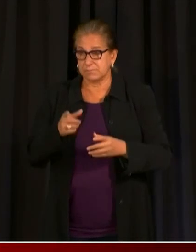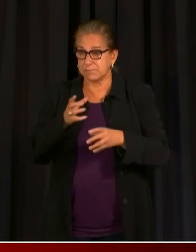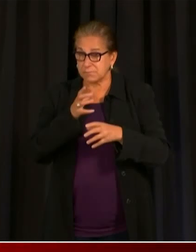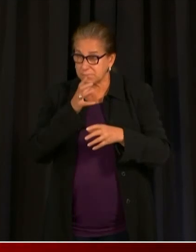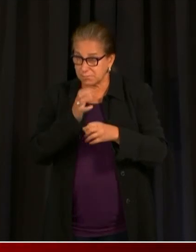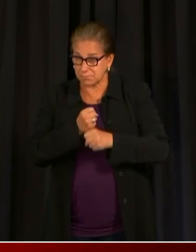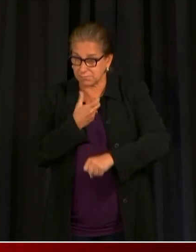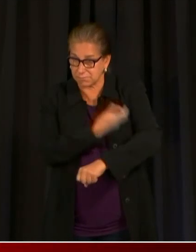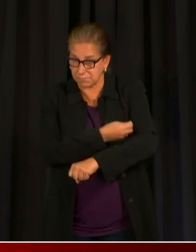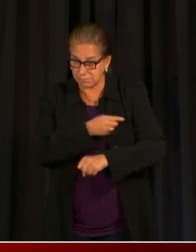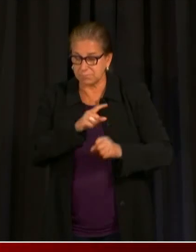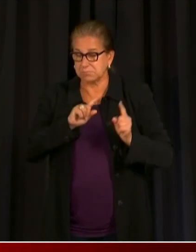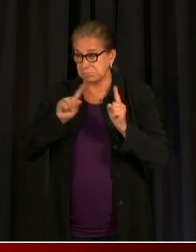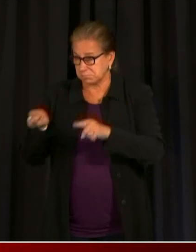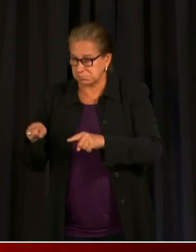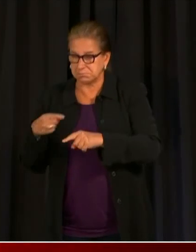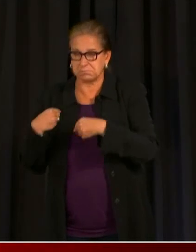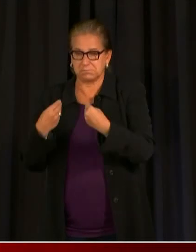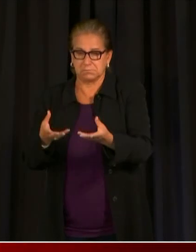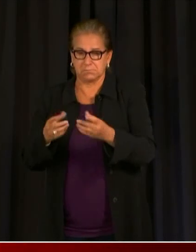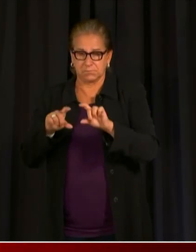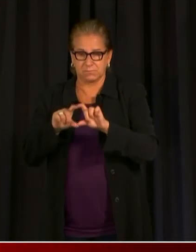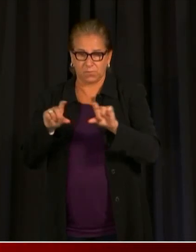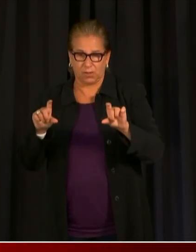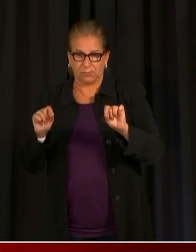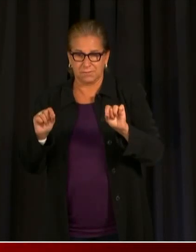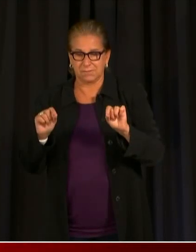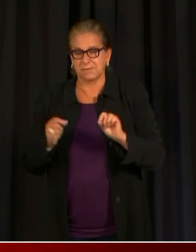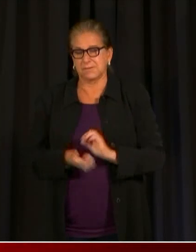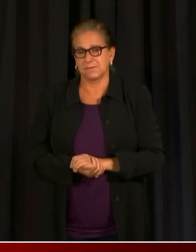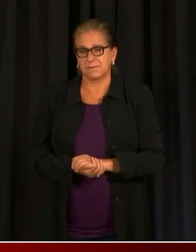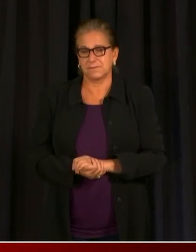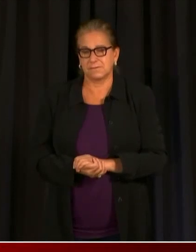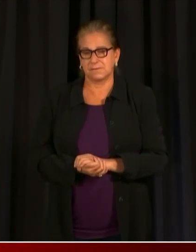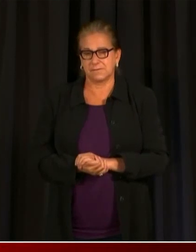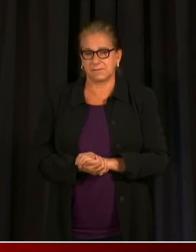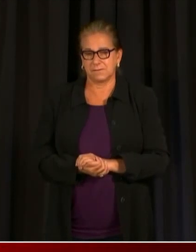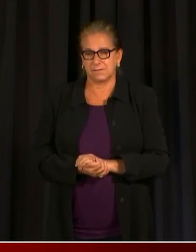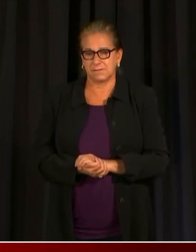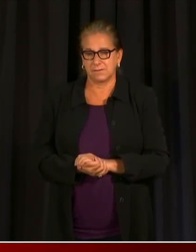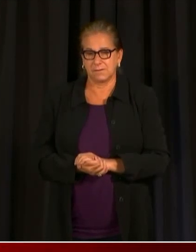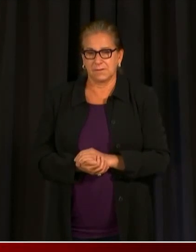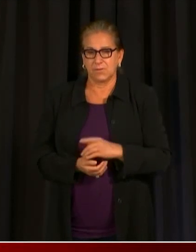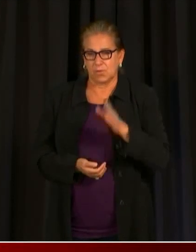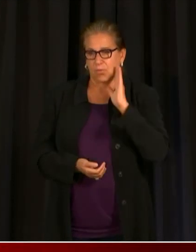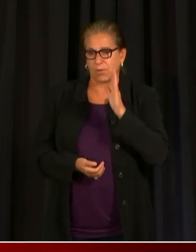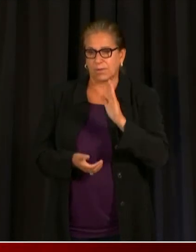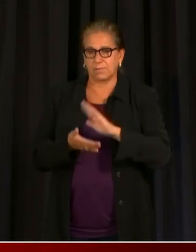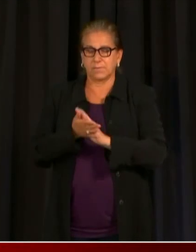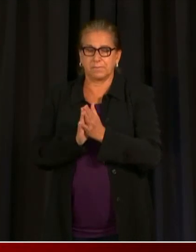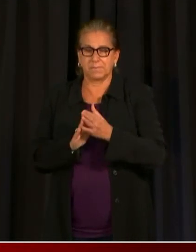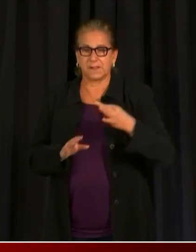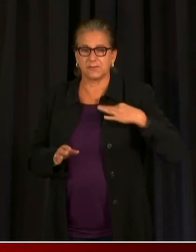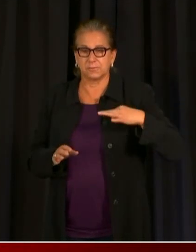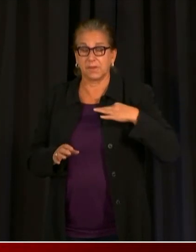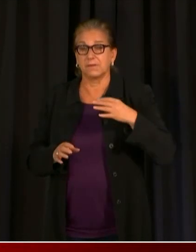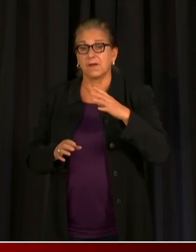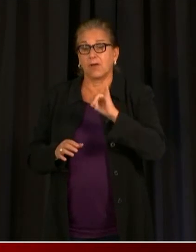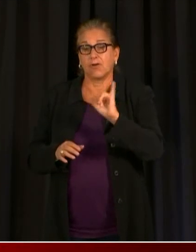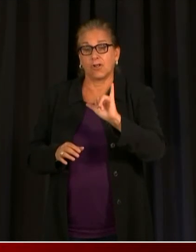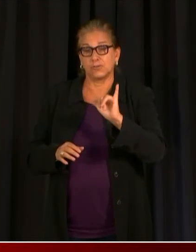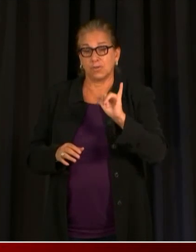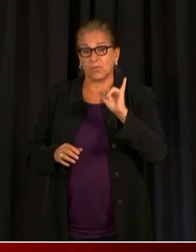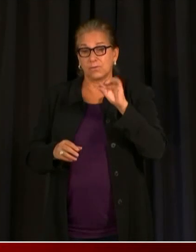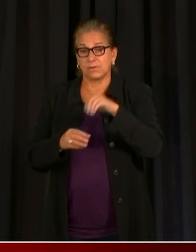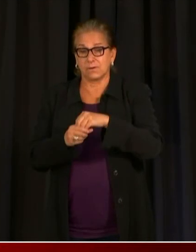vaccinated or have already been vaccinated will also be eligible to win big prizes including